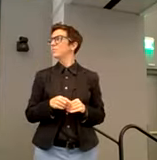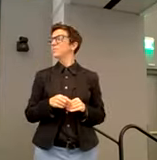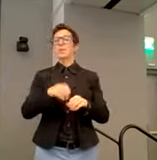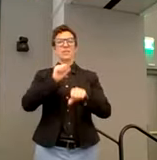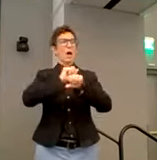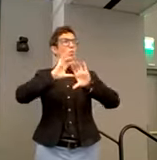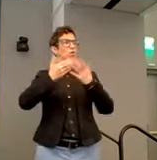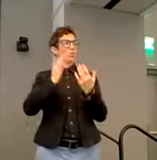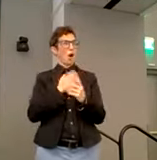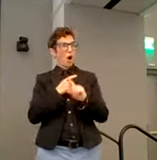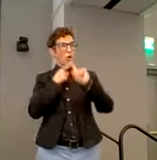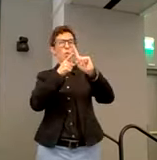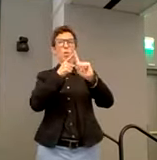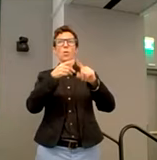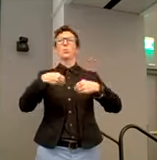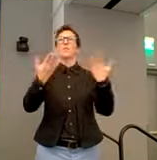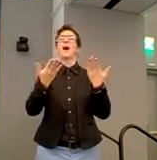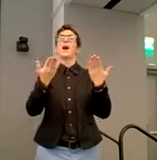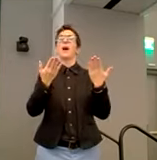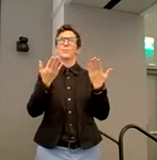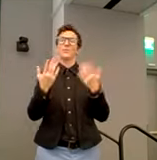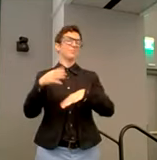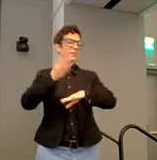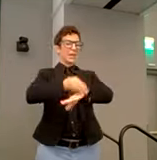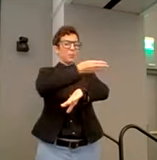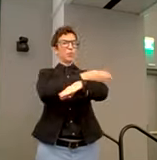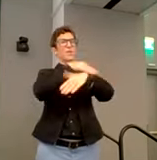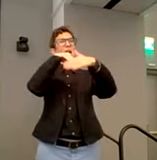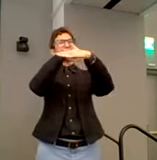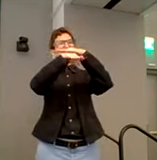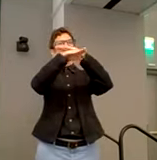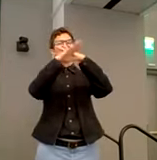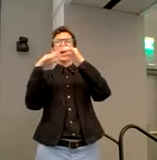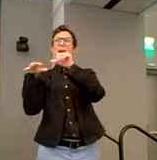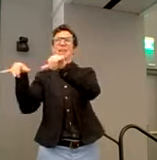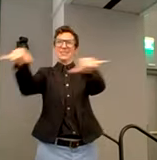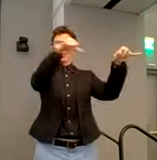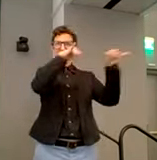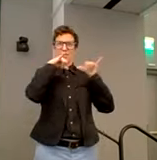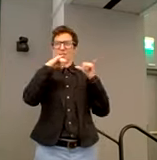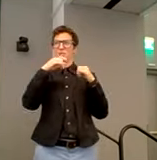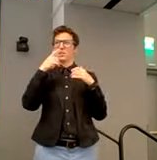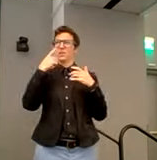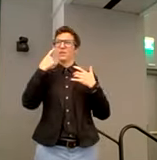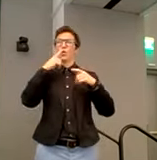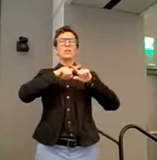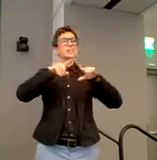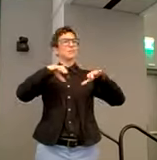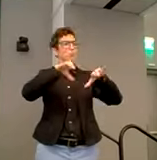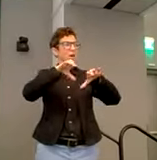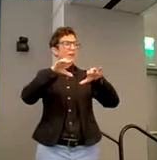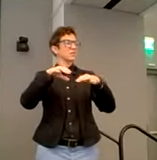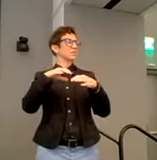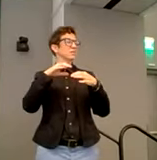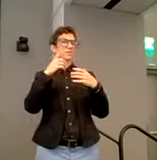the working group's goal is to provide, is to improve accessibility and consistency in practices, uh,